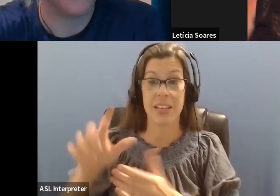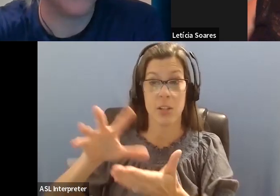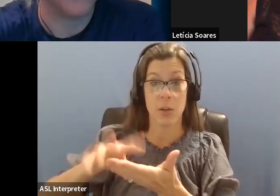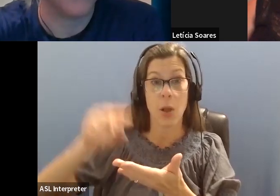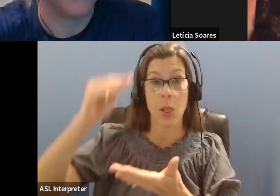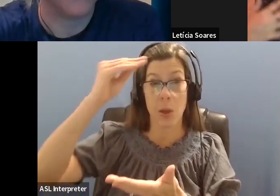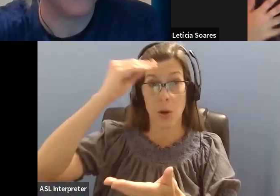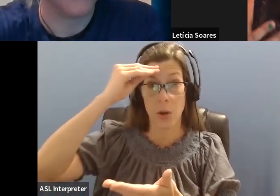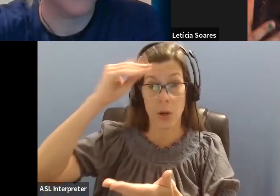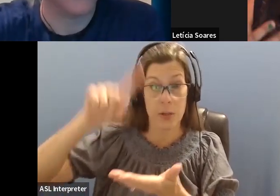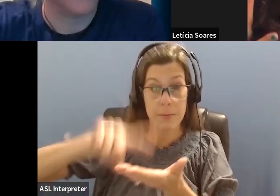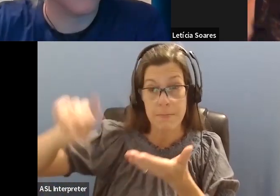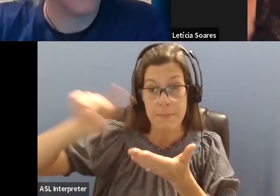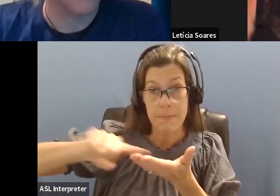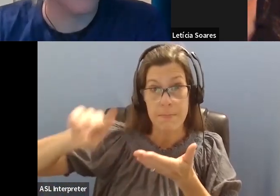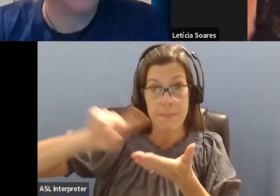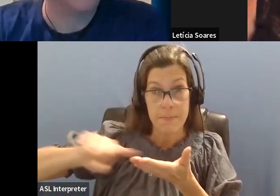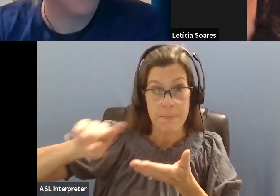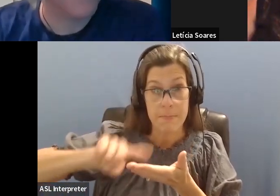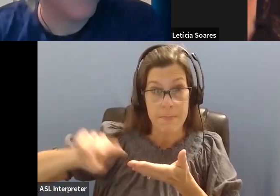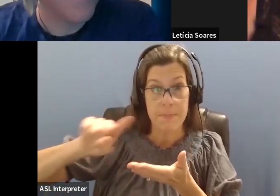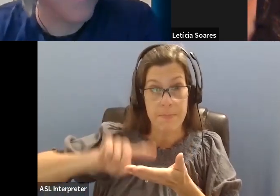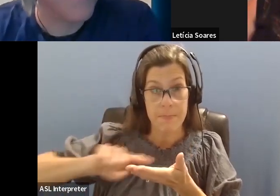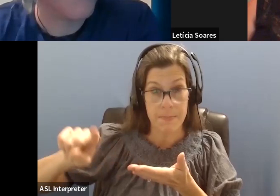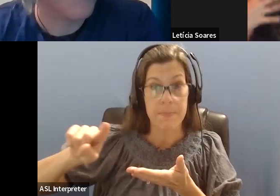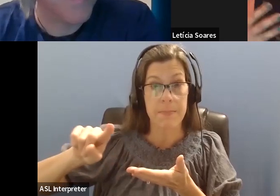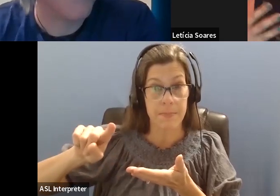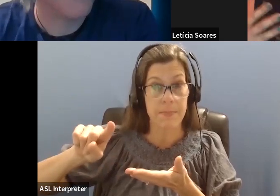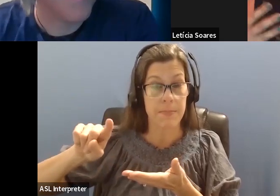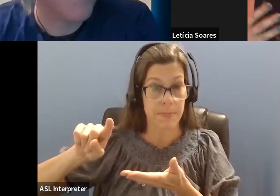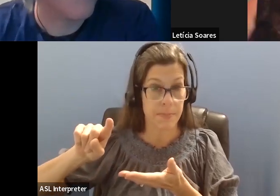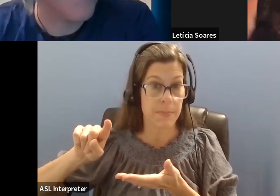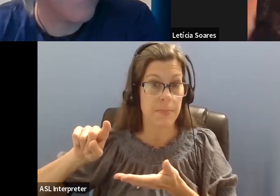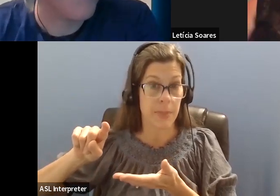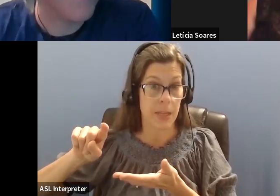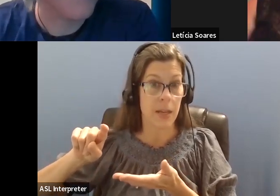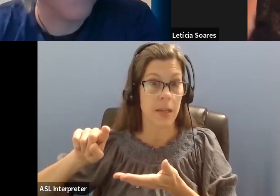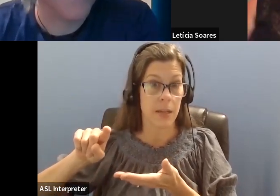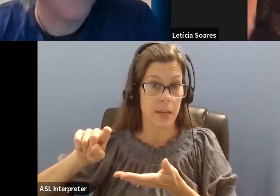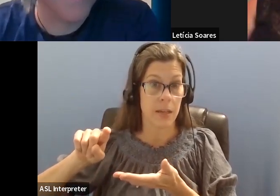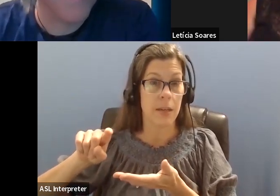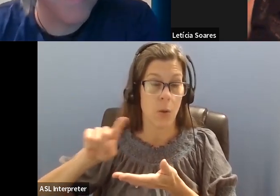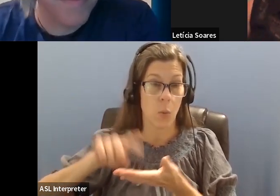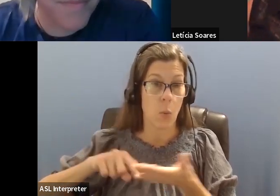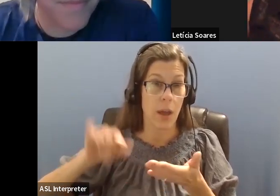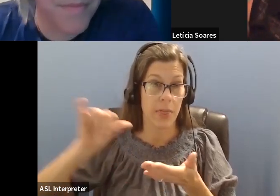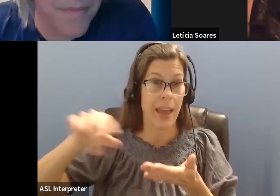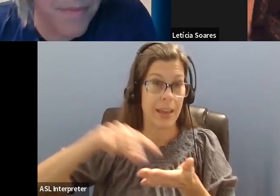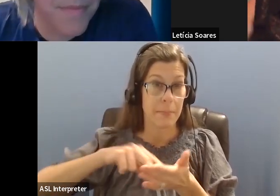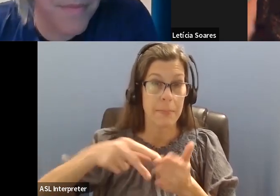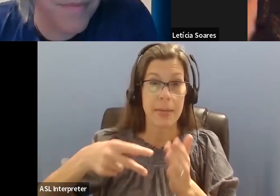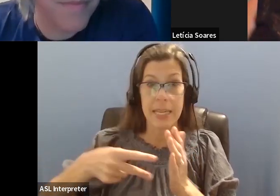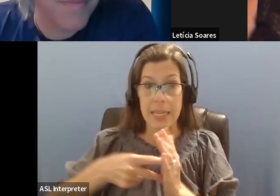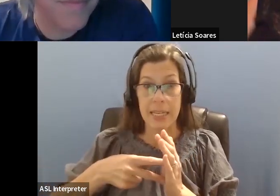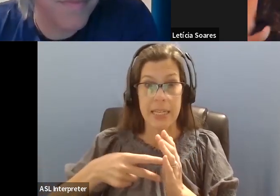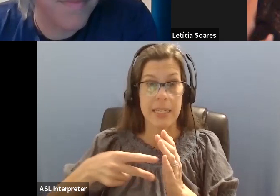lot about ableism and internalized ableism. it faces this values that, you know, I had